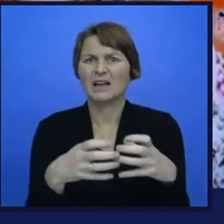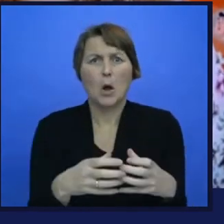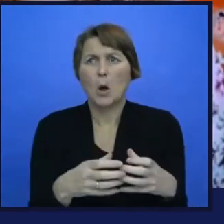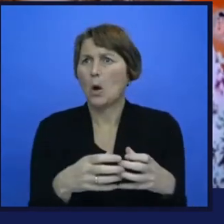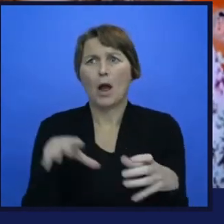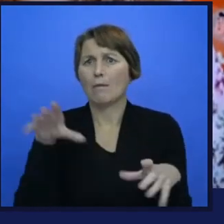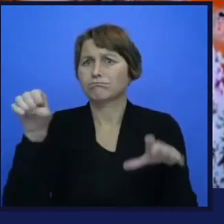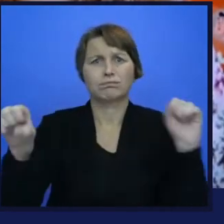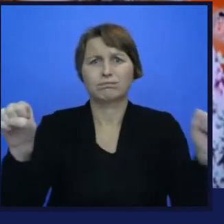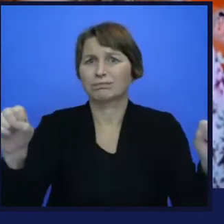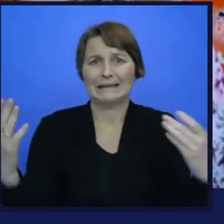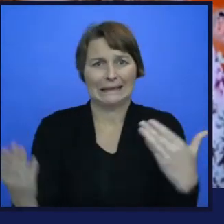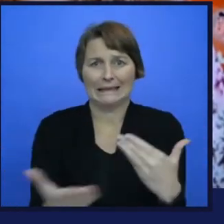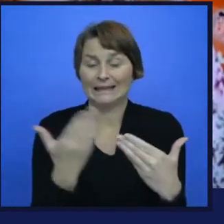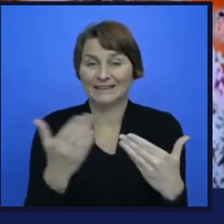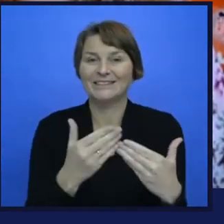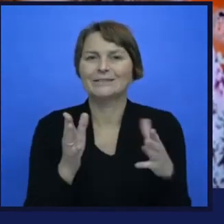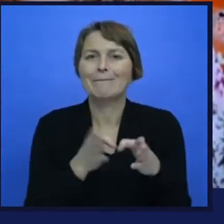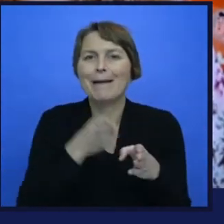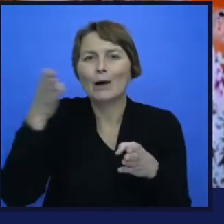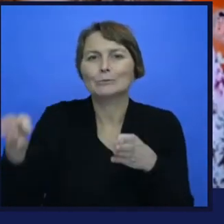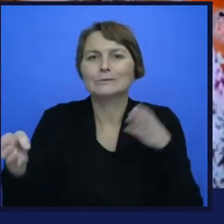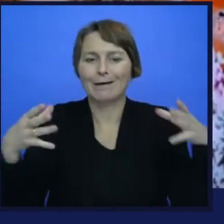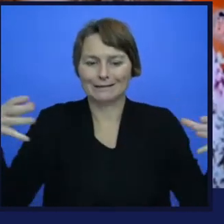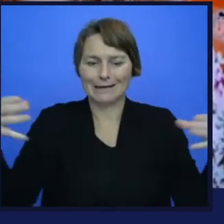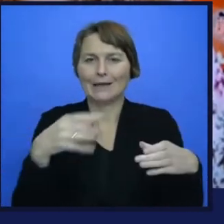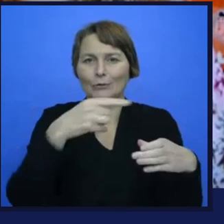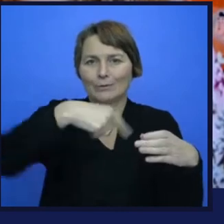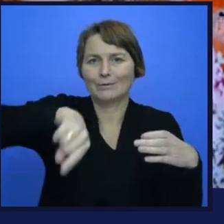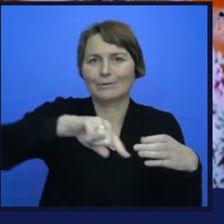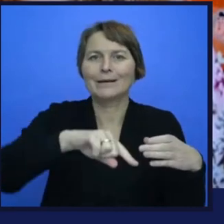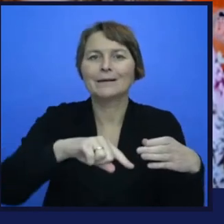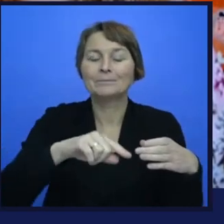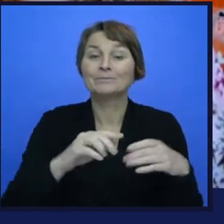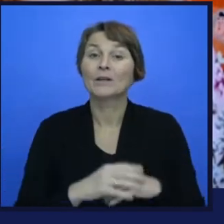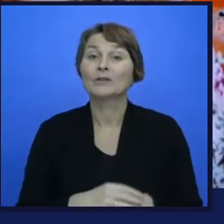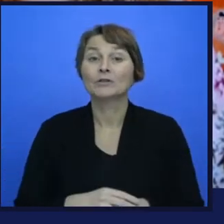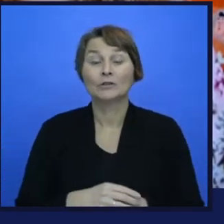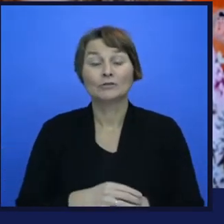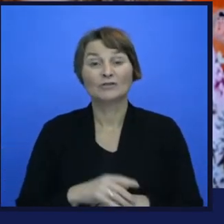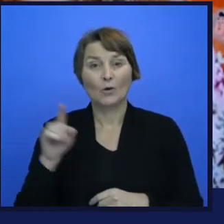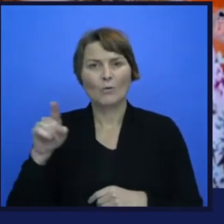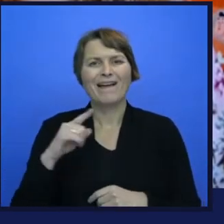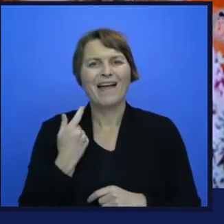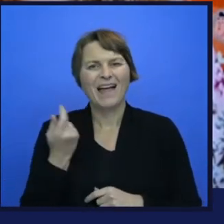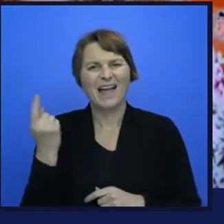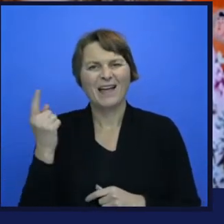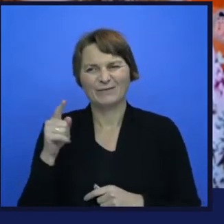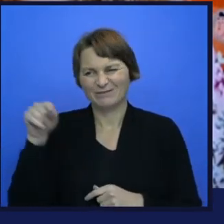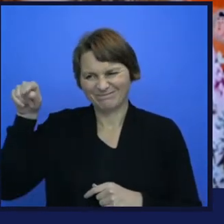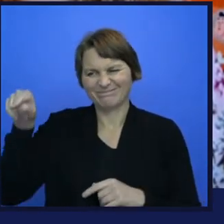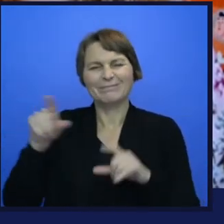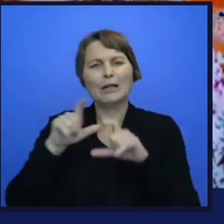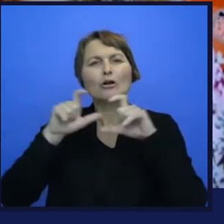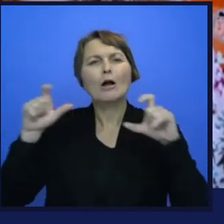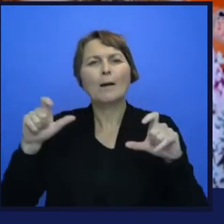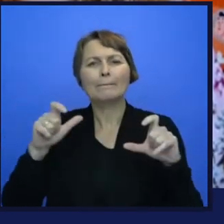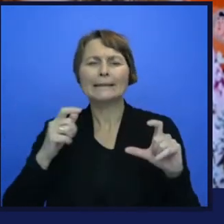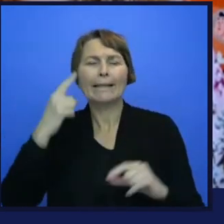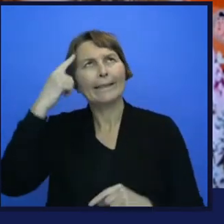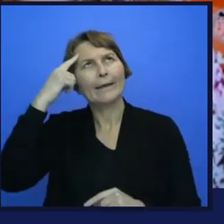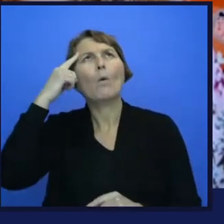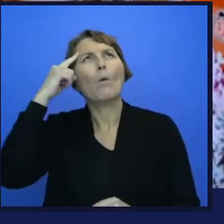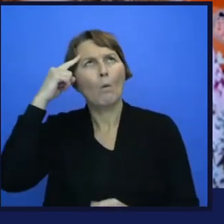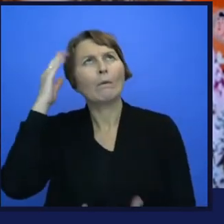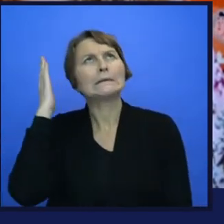And that is a problem because, well, it was a commercial choice to target that audience. But in general, it's an audience